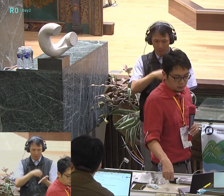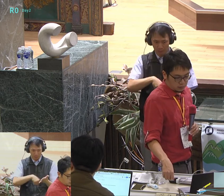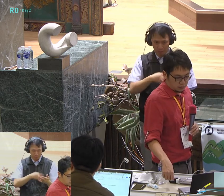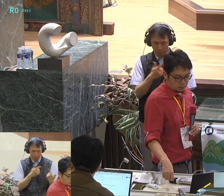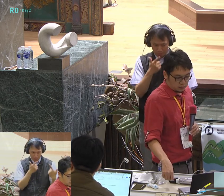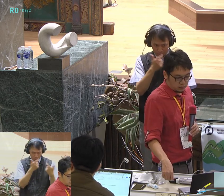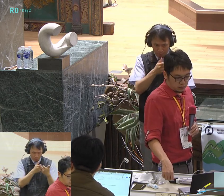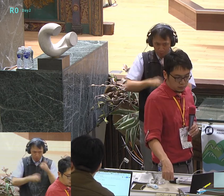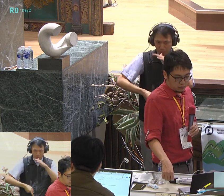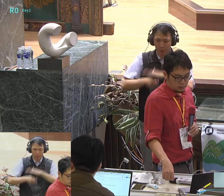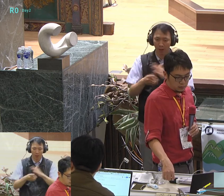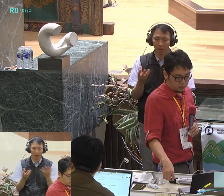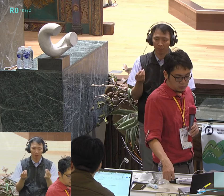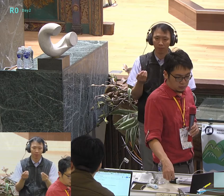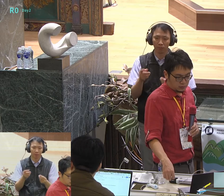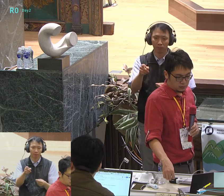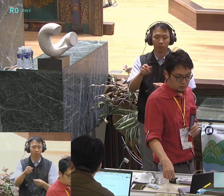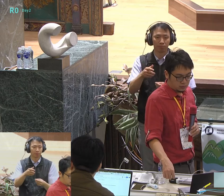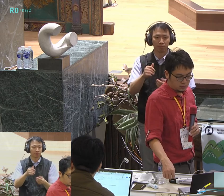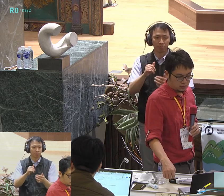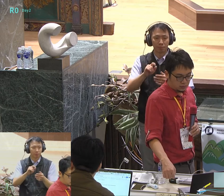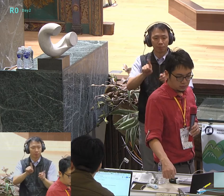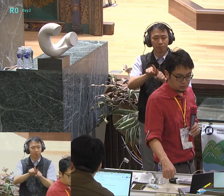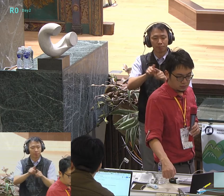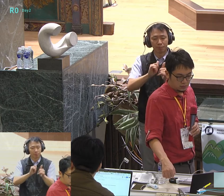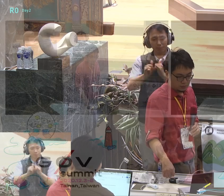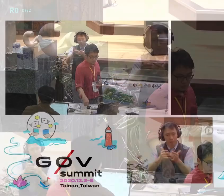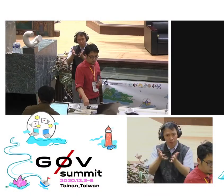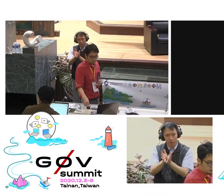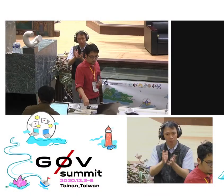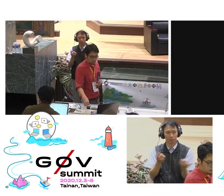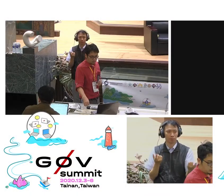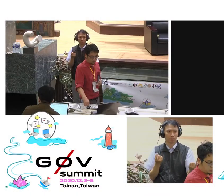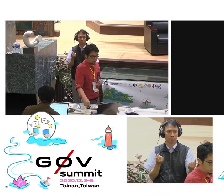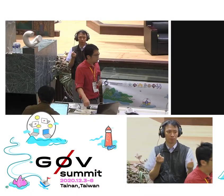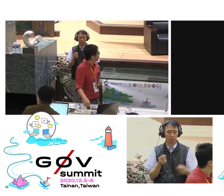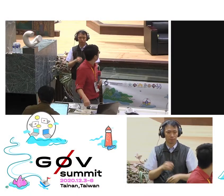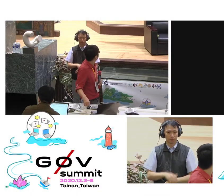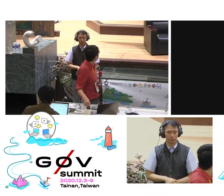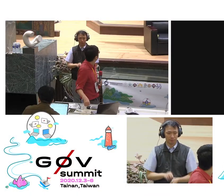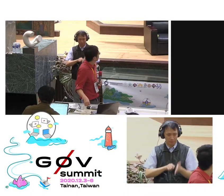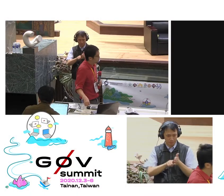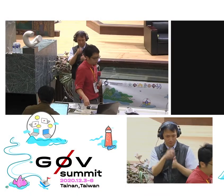the usage of individual data, not only on our own deployments, but in the ecosystem at large as well.